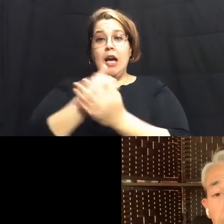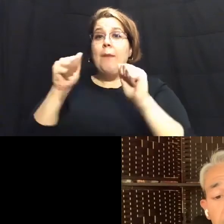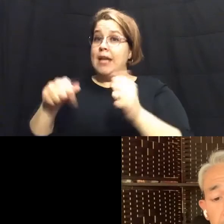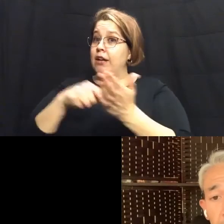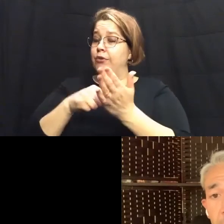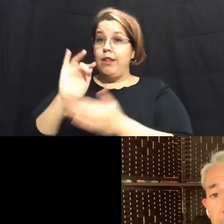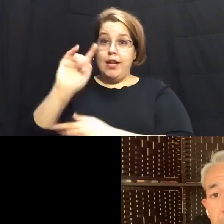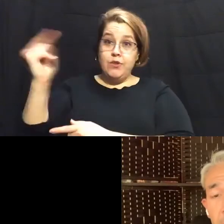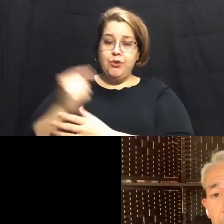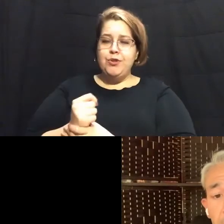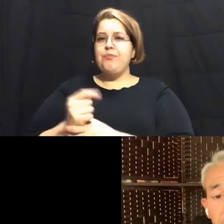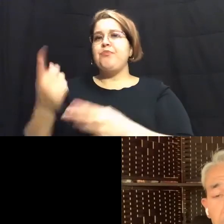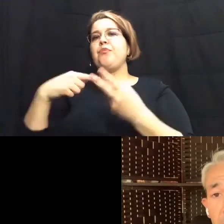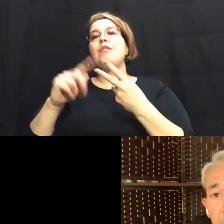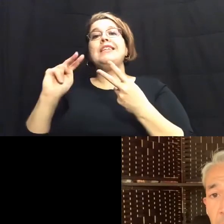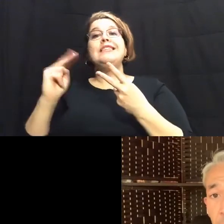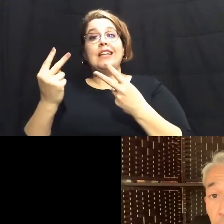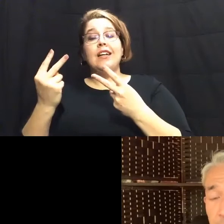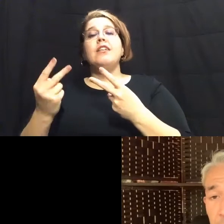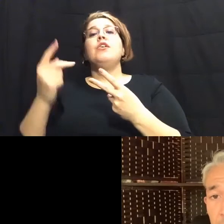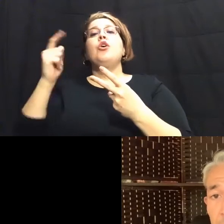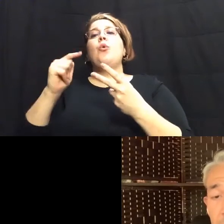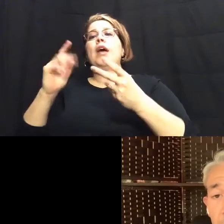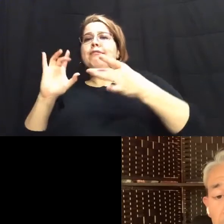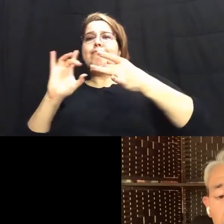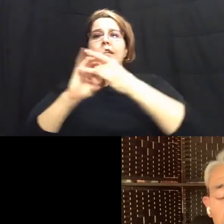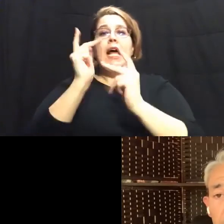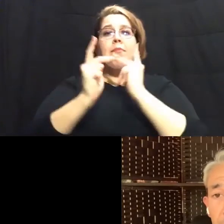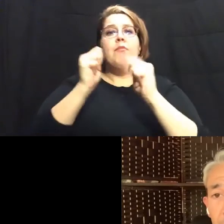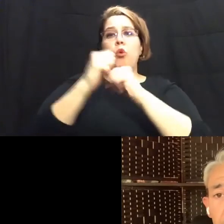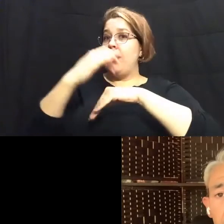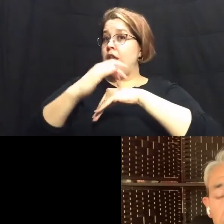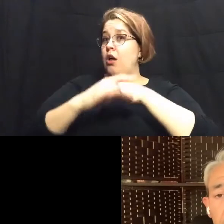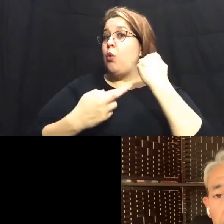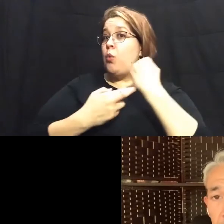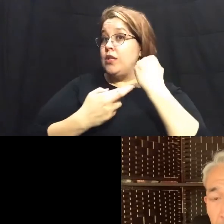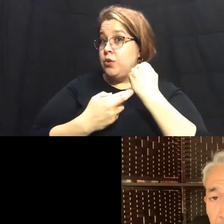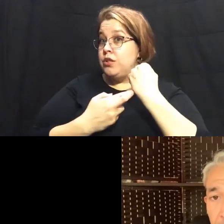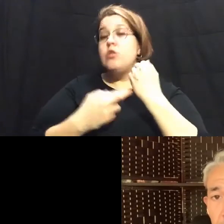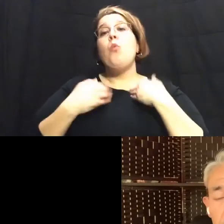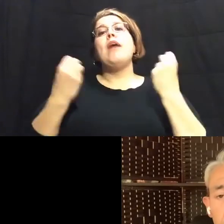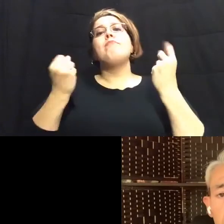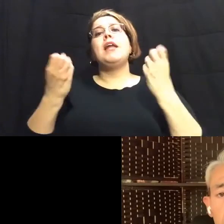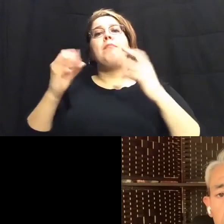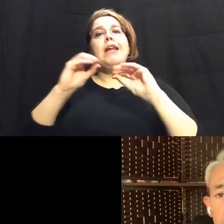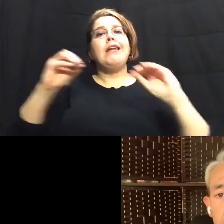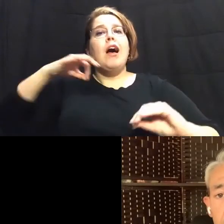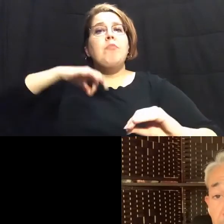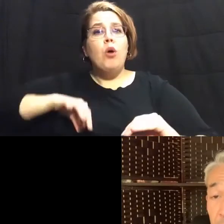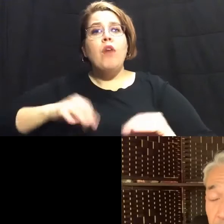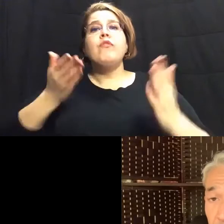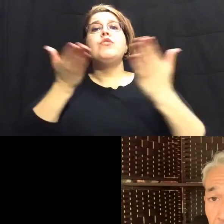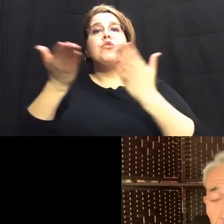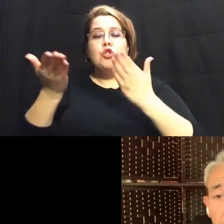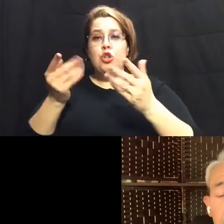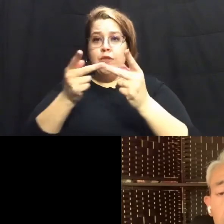one the second thing is that we have to connect people with resources uh we have many uh non-profit service providers we